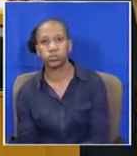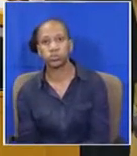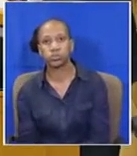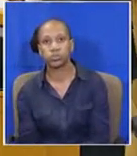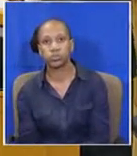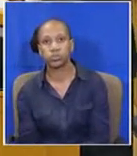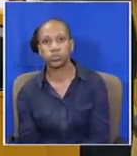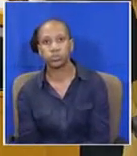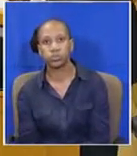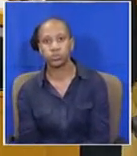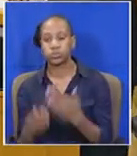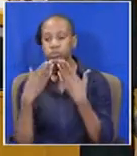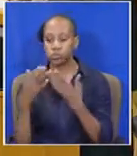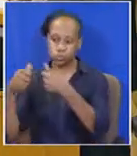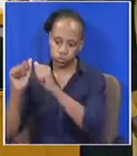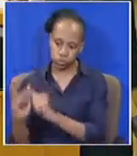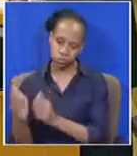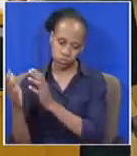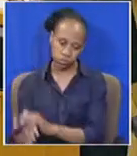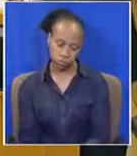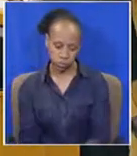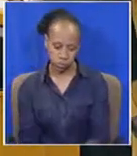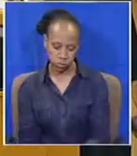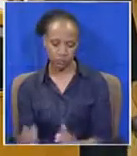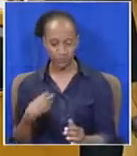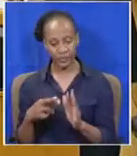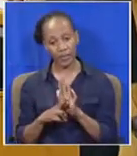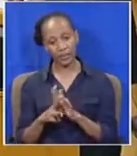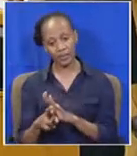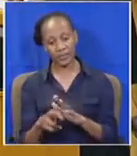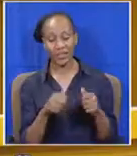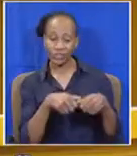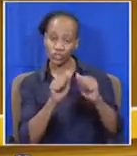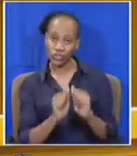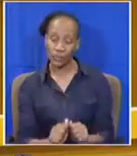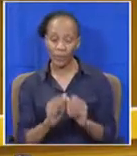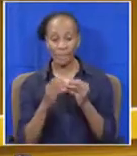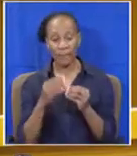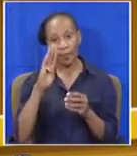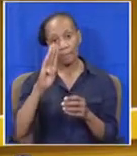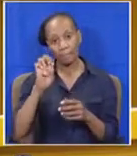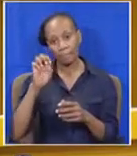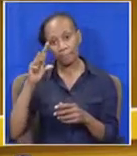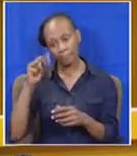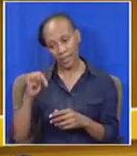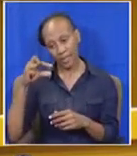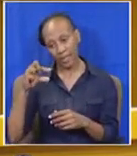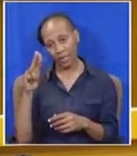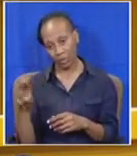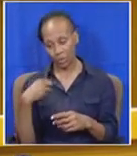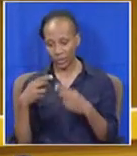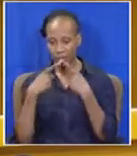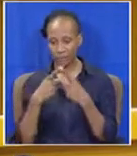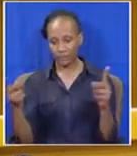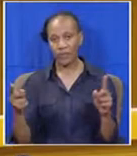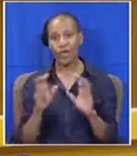Thank you, House Chair. On behalf of Chair Pershing, Comrade Bengu, I'm introducing a report of